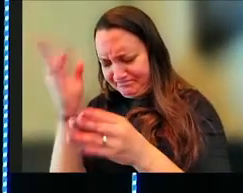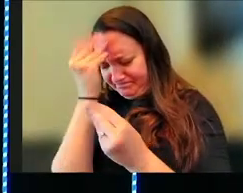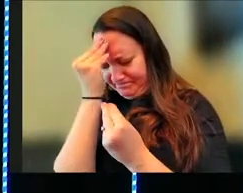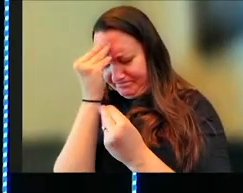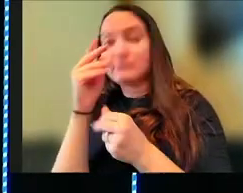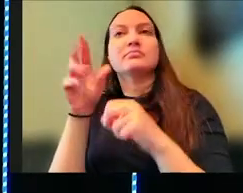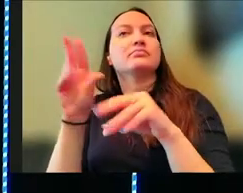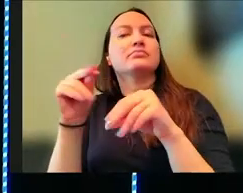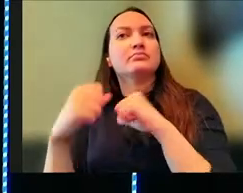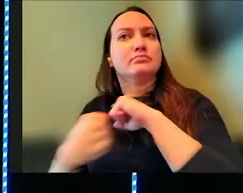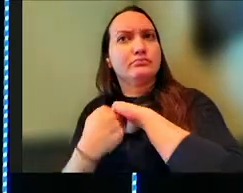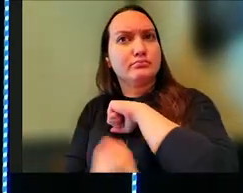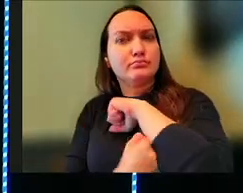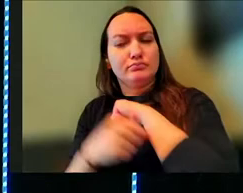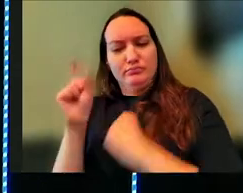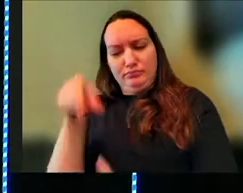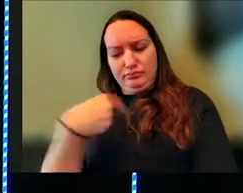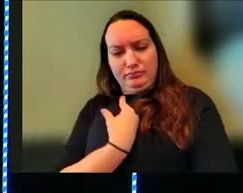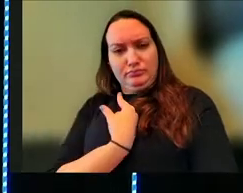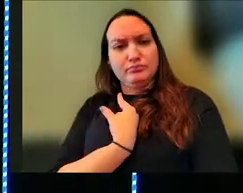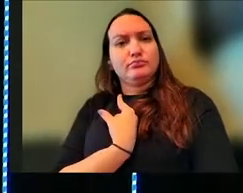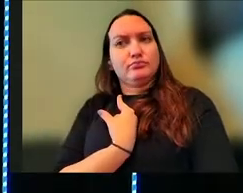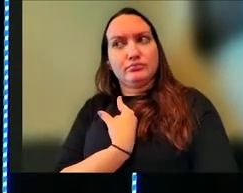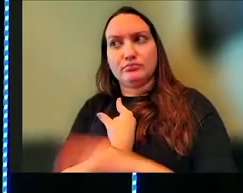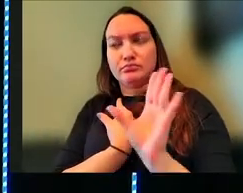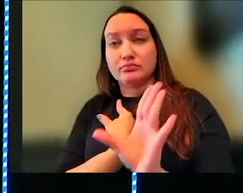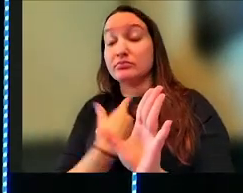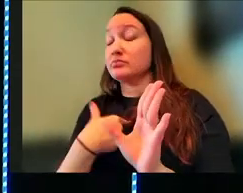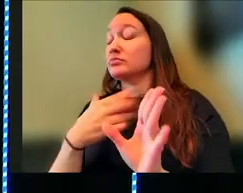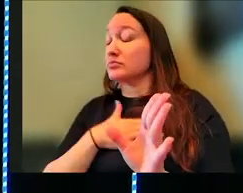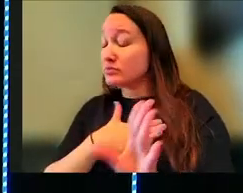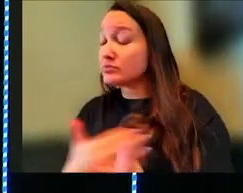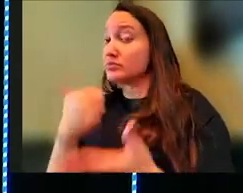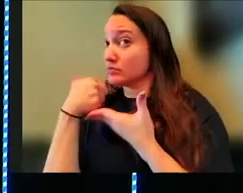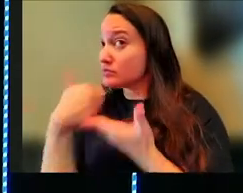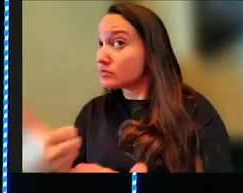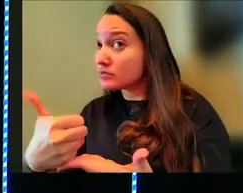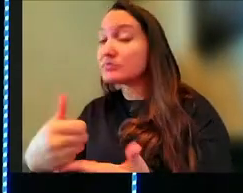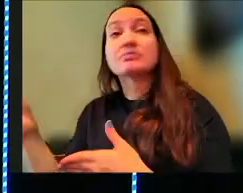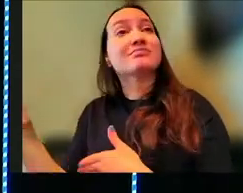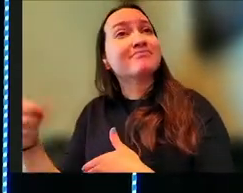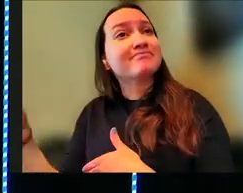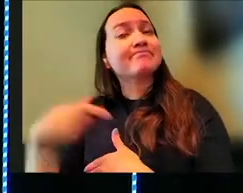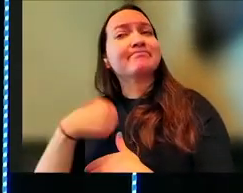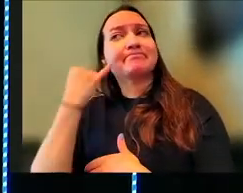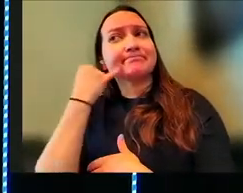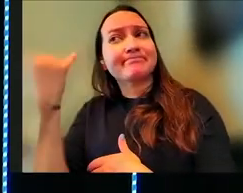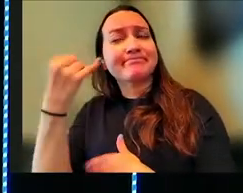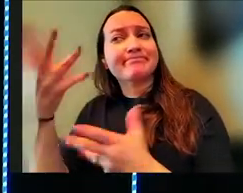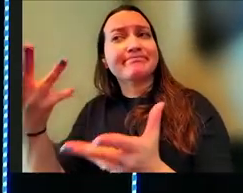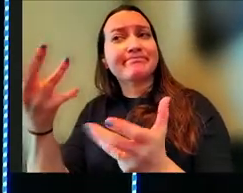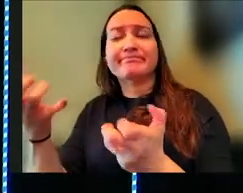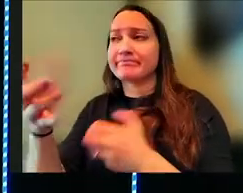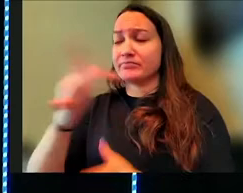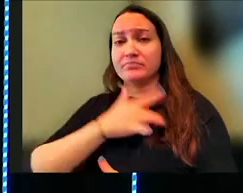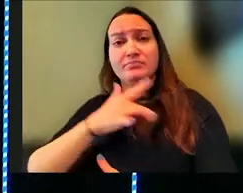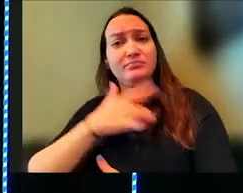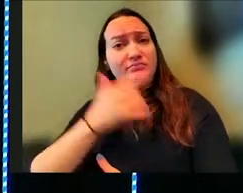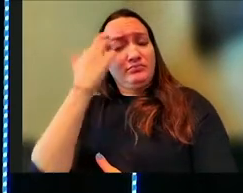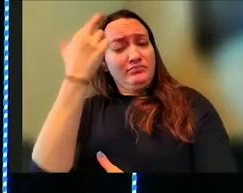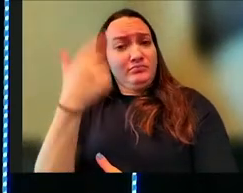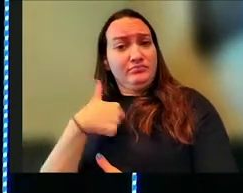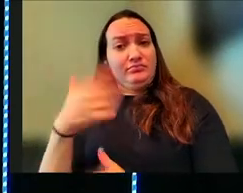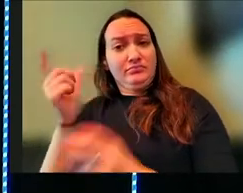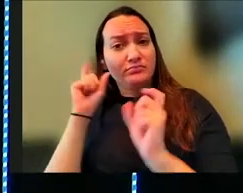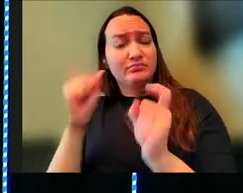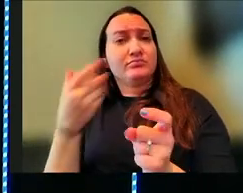a foundation of me and me alone, and I'll help you. And yes, I'm a jealous God who wants your heart, but I'm doing this because I want to give you